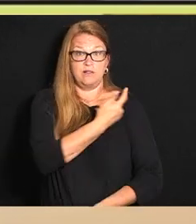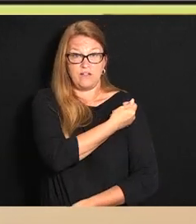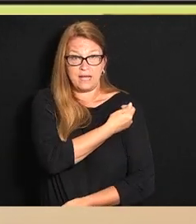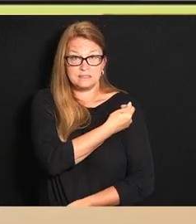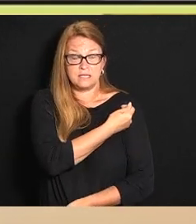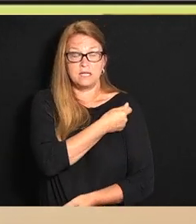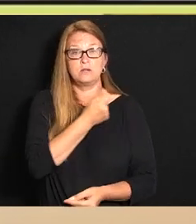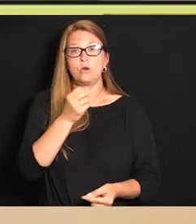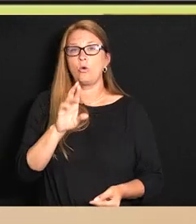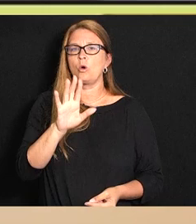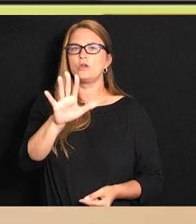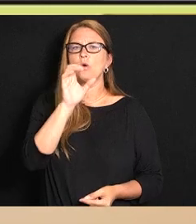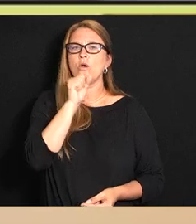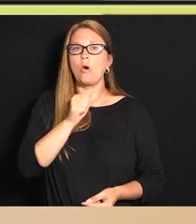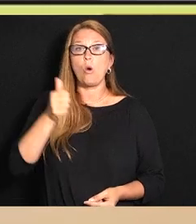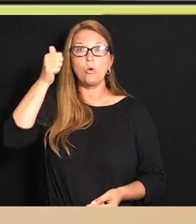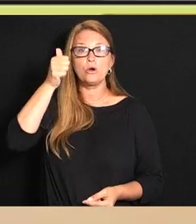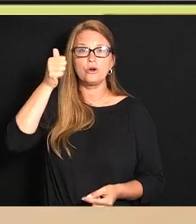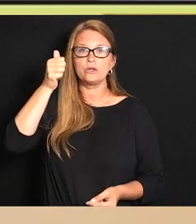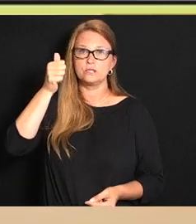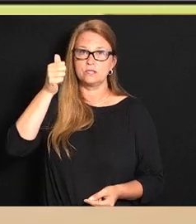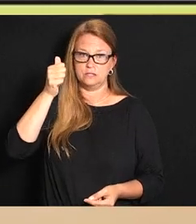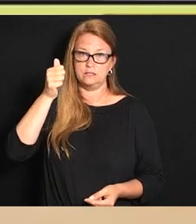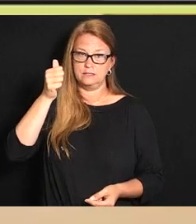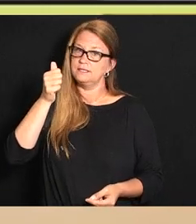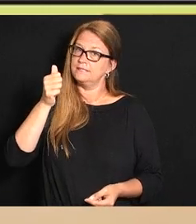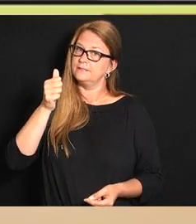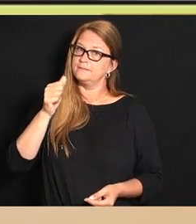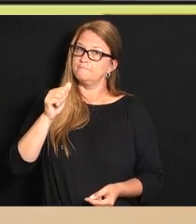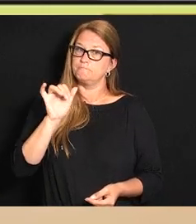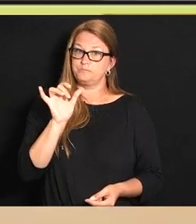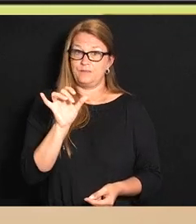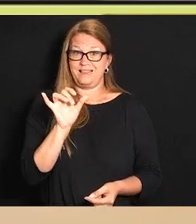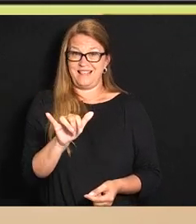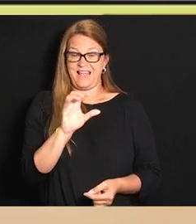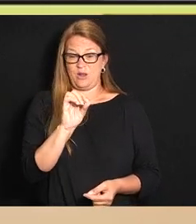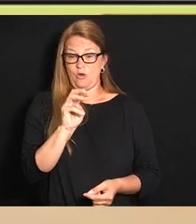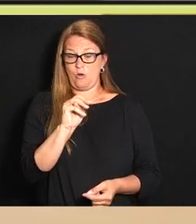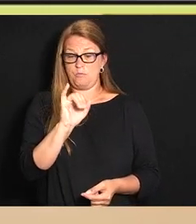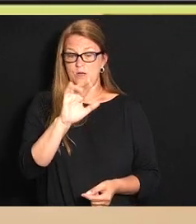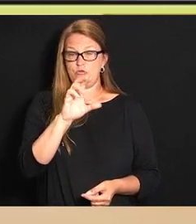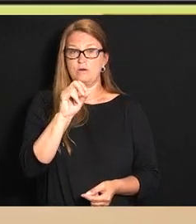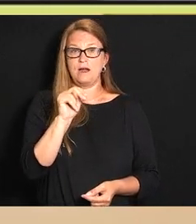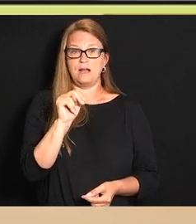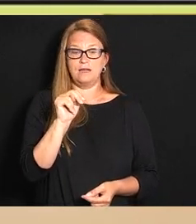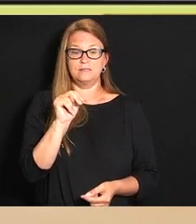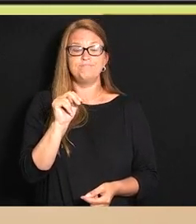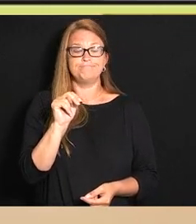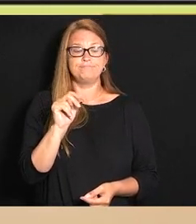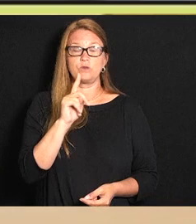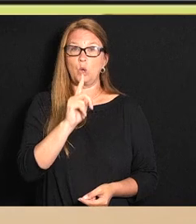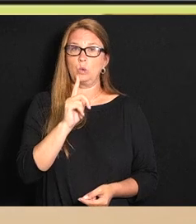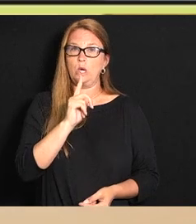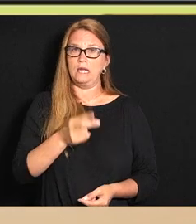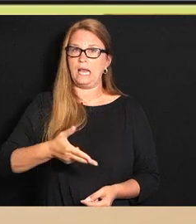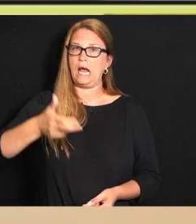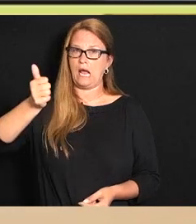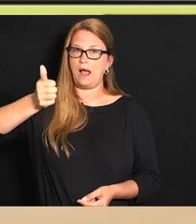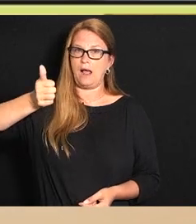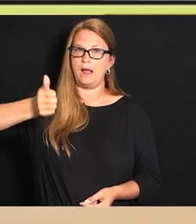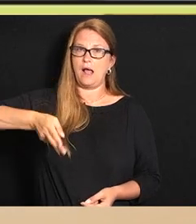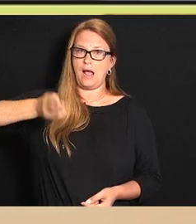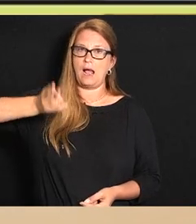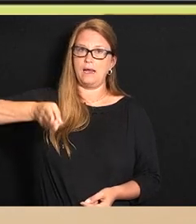you're older the risk of vaccine breakthrough with the Omicron variant is higher because of the incredible